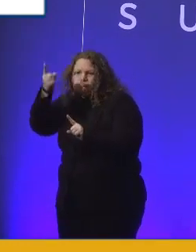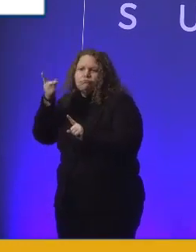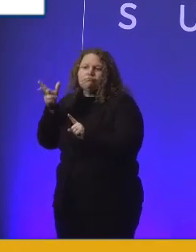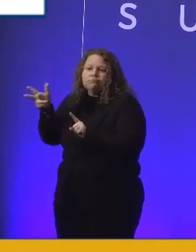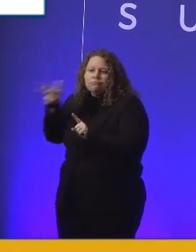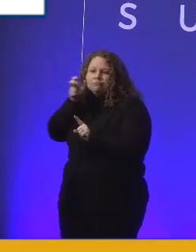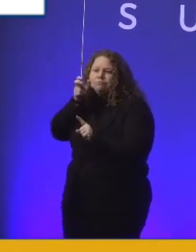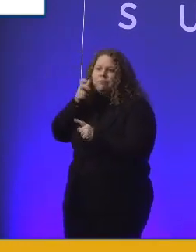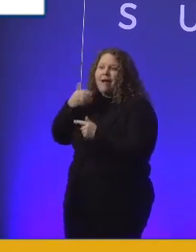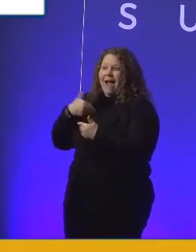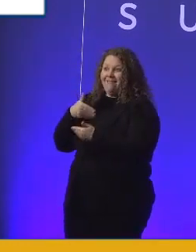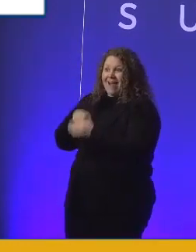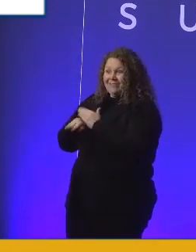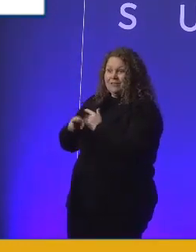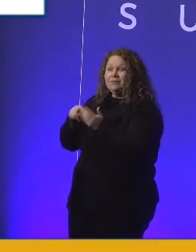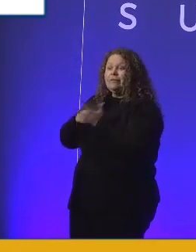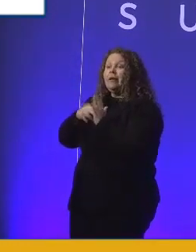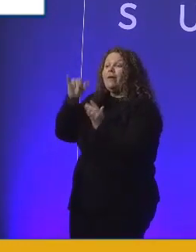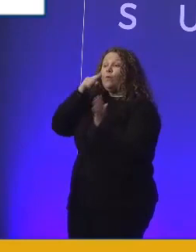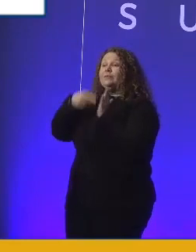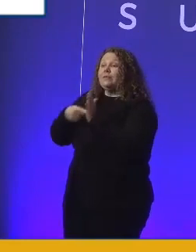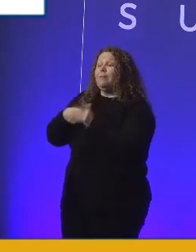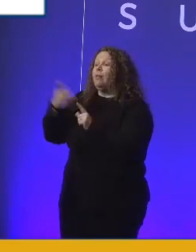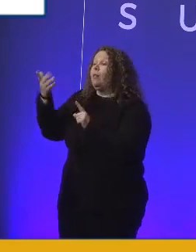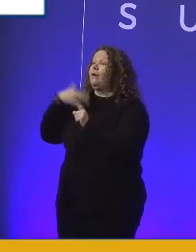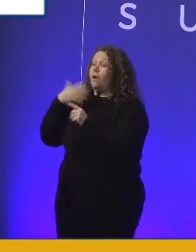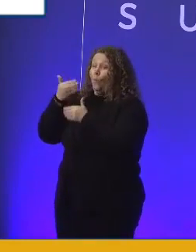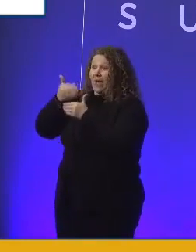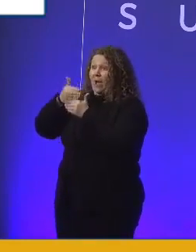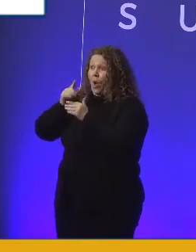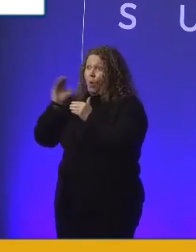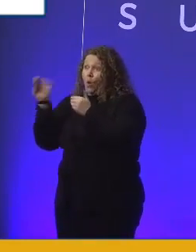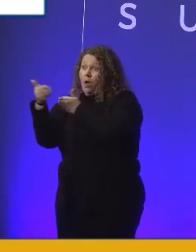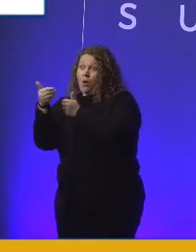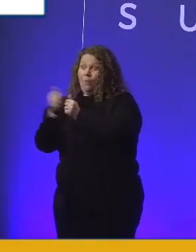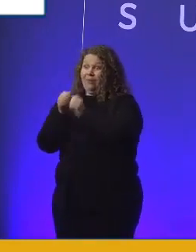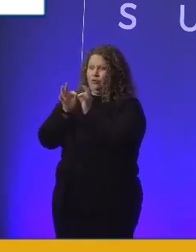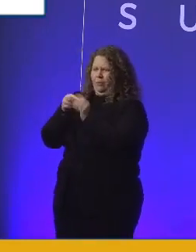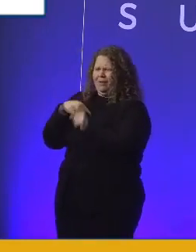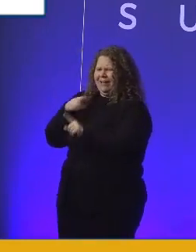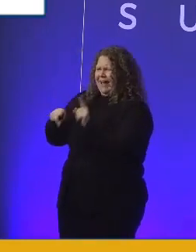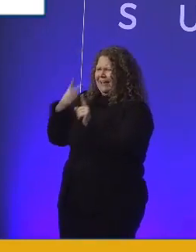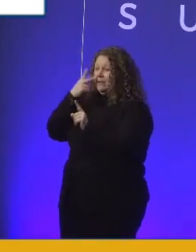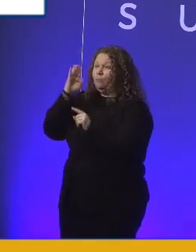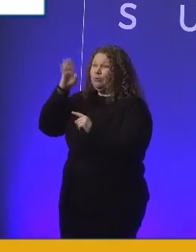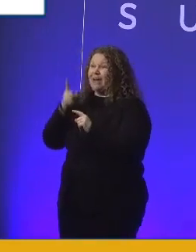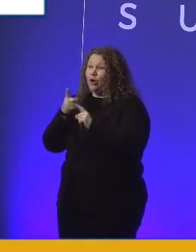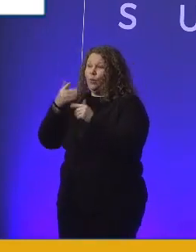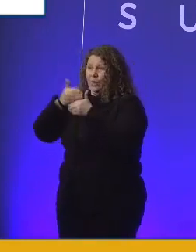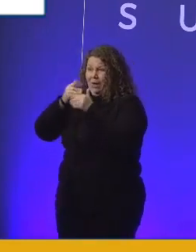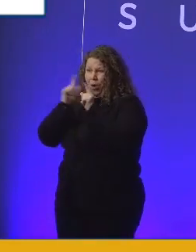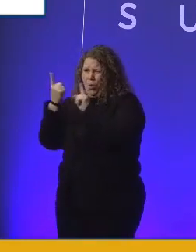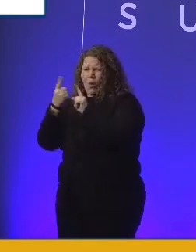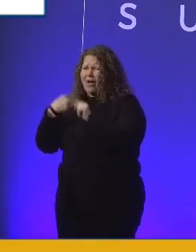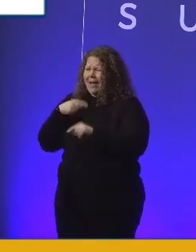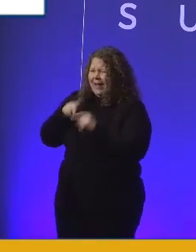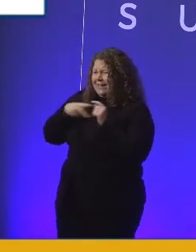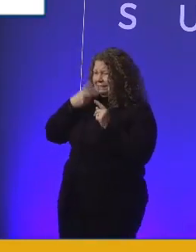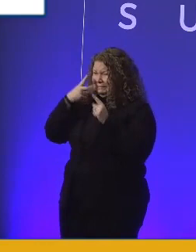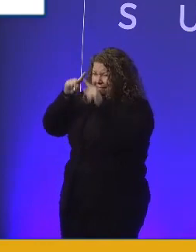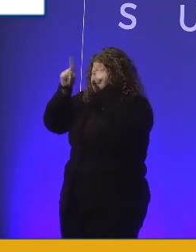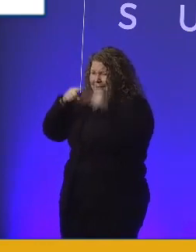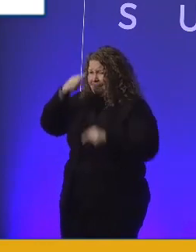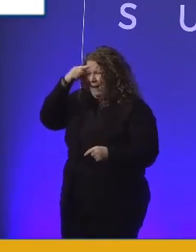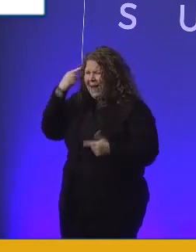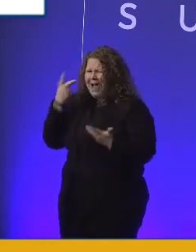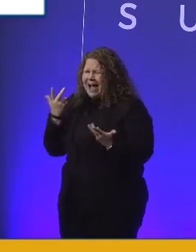behind the person I'm looking at. I make sure that I can see everyone. They showed me, well, the